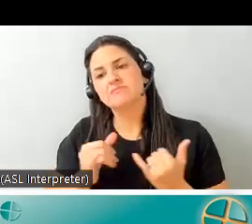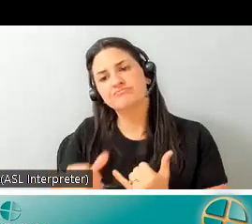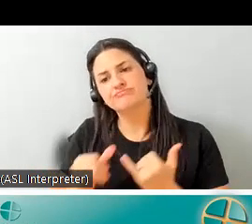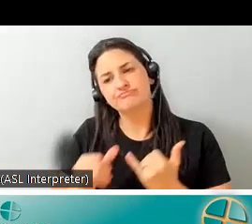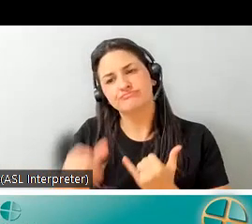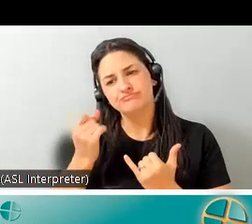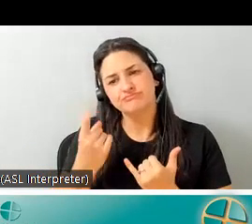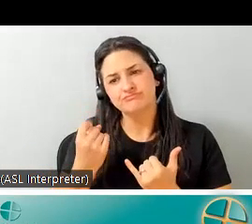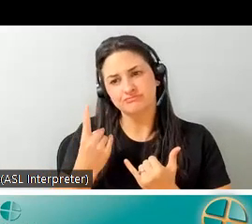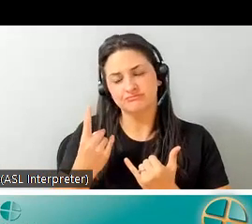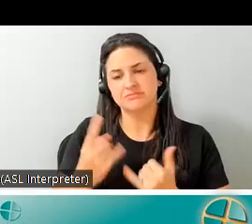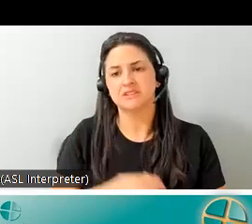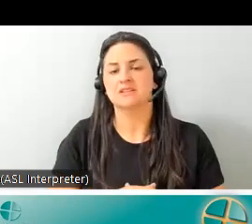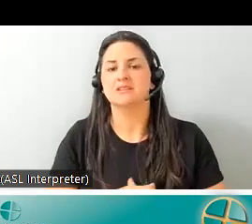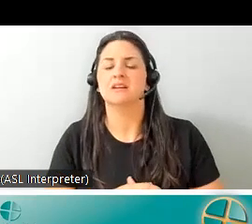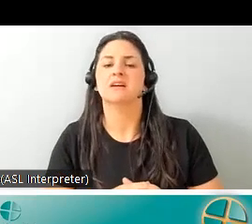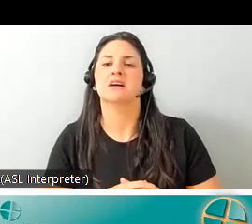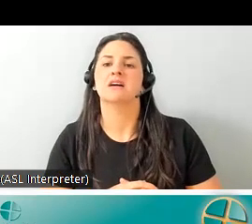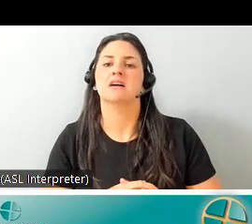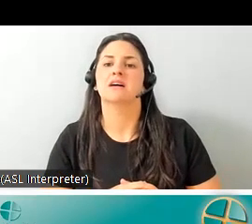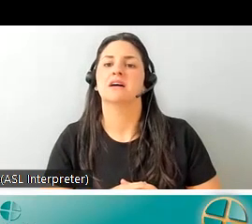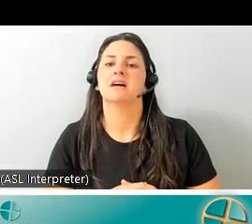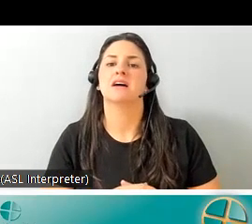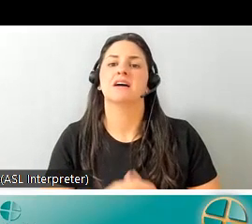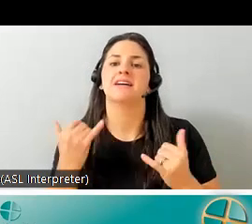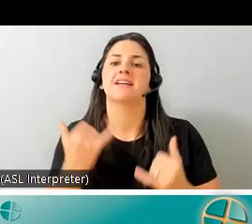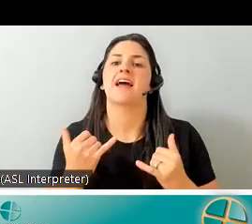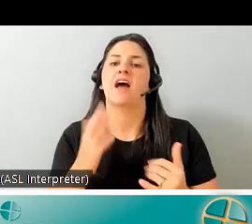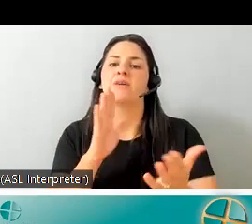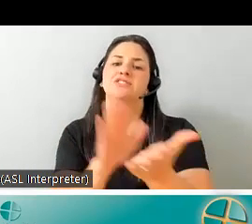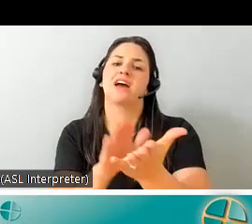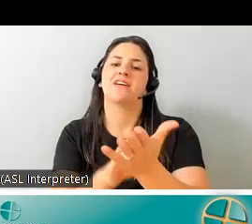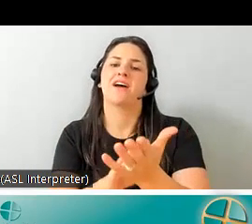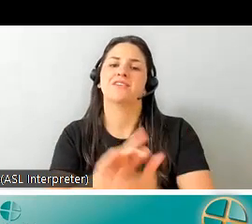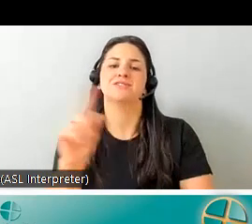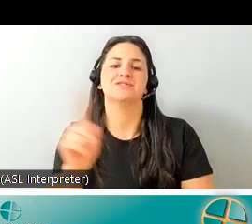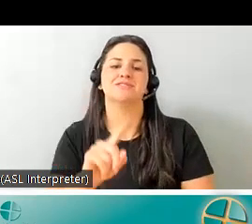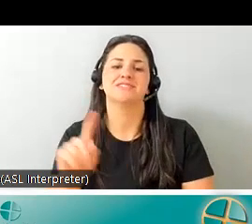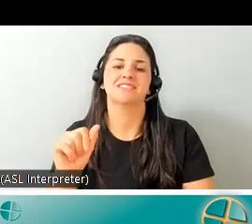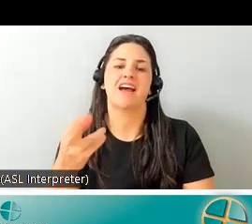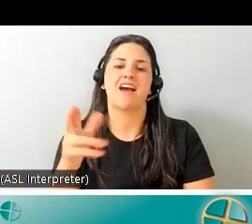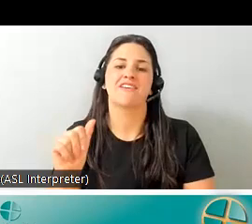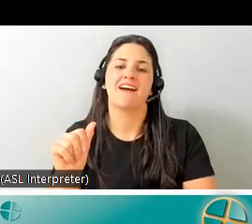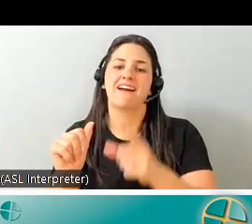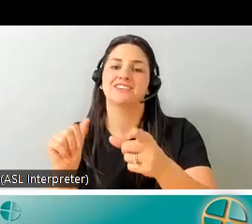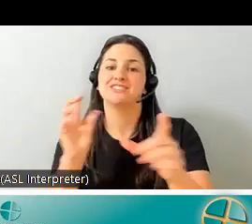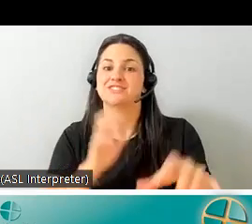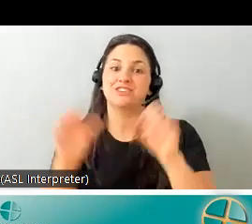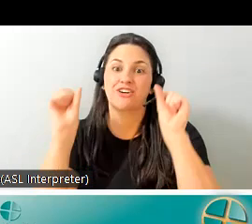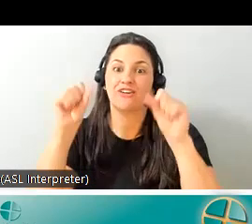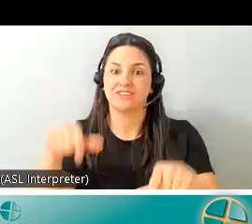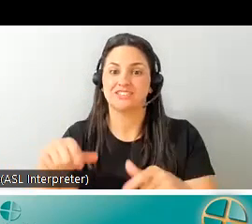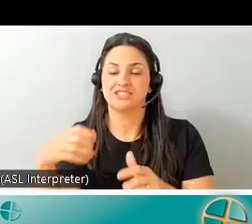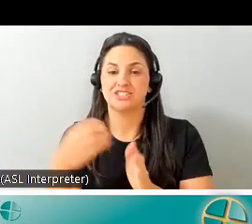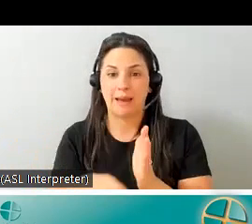so let's um give a shout out to zara who uh took over the chapter and